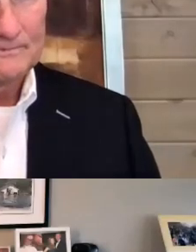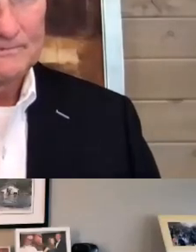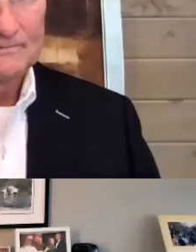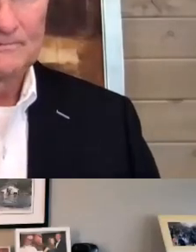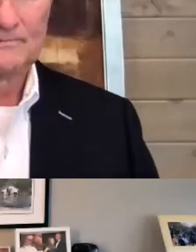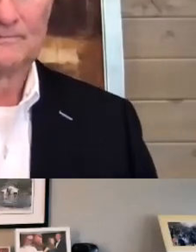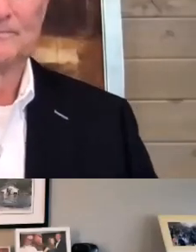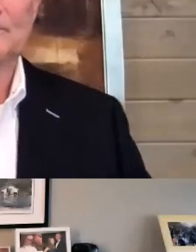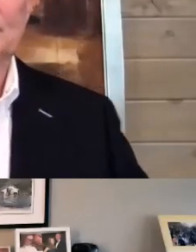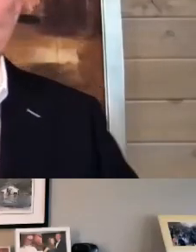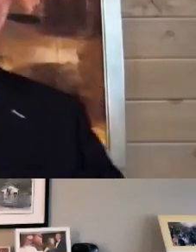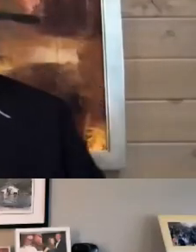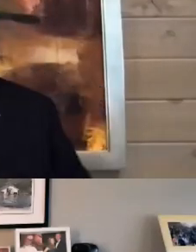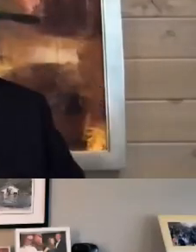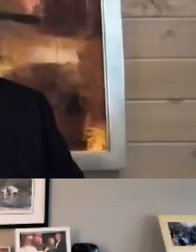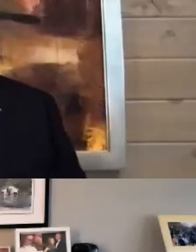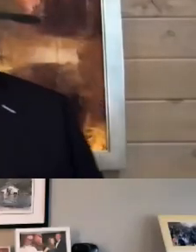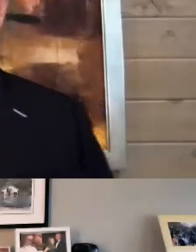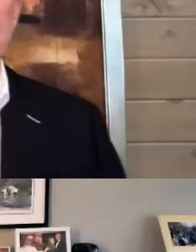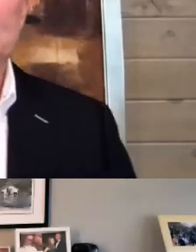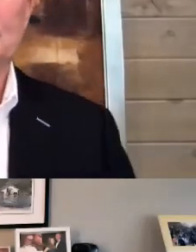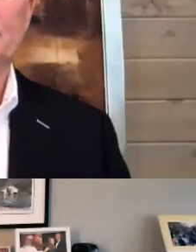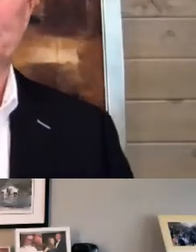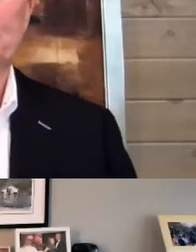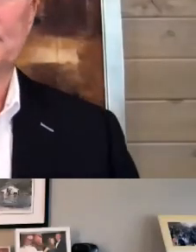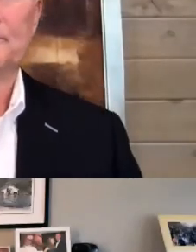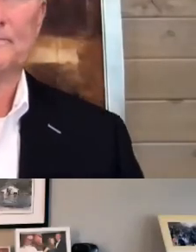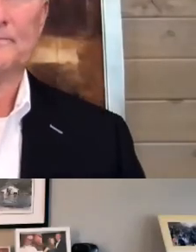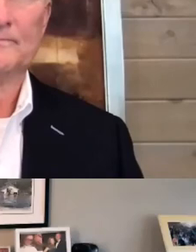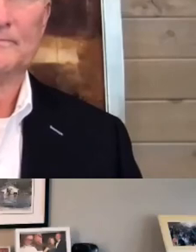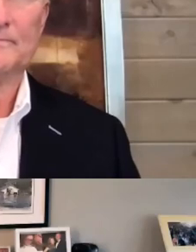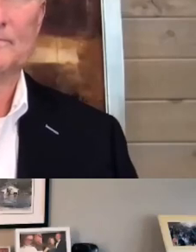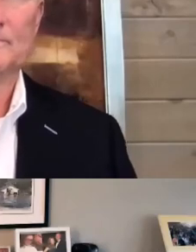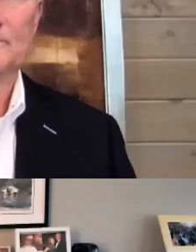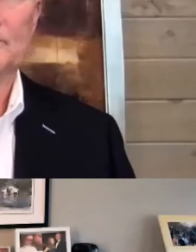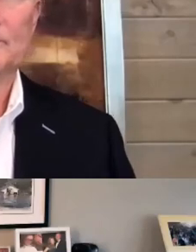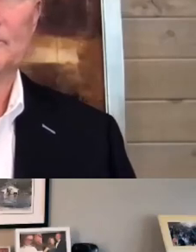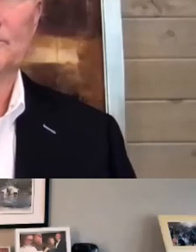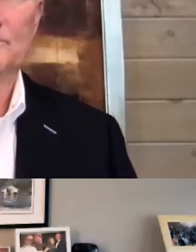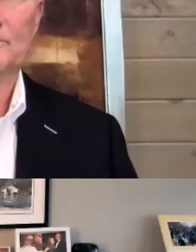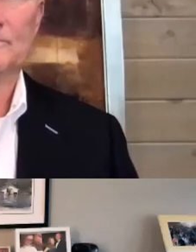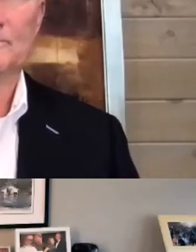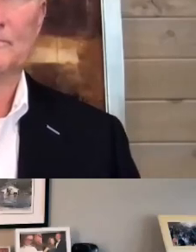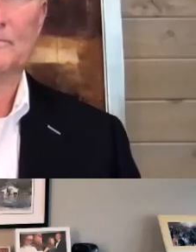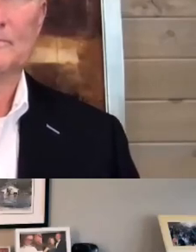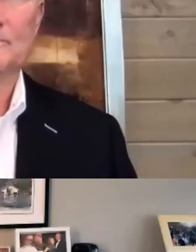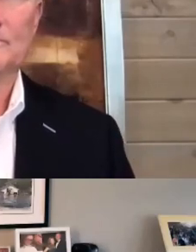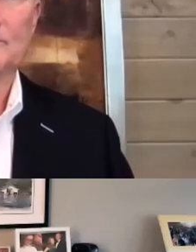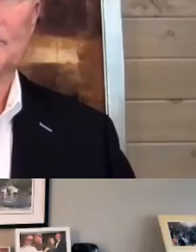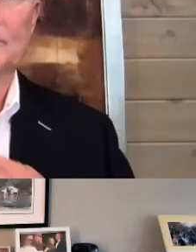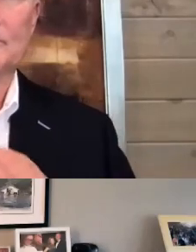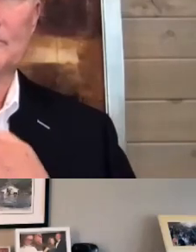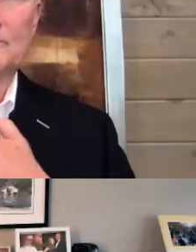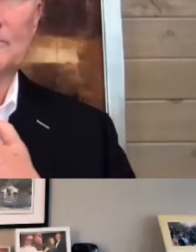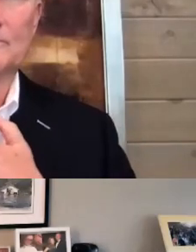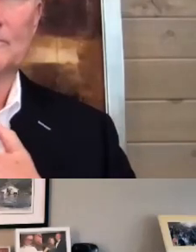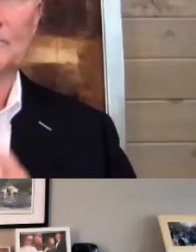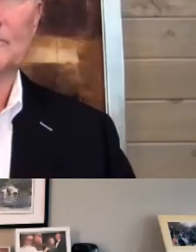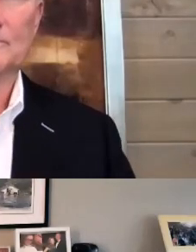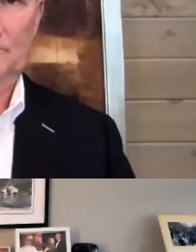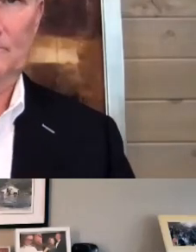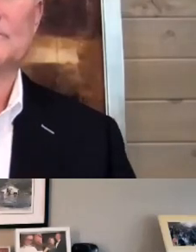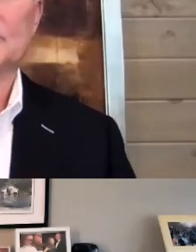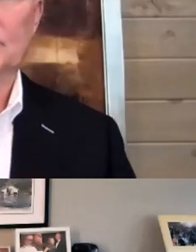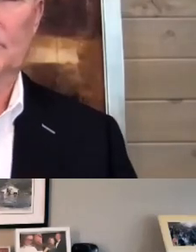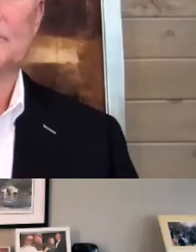And then the second is to really act with urgency and agency as you think about the